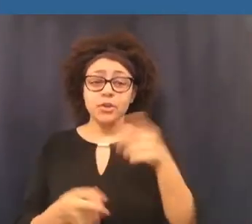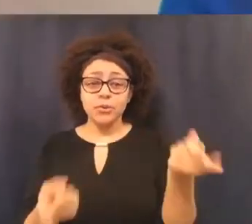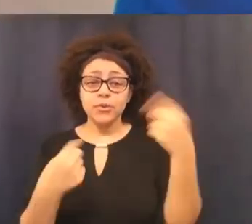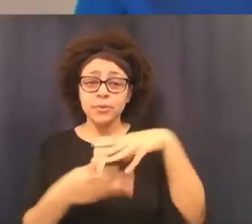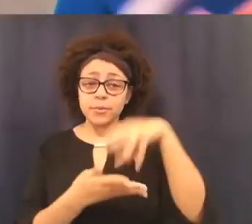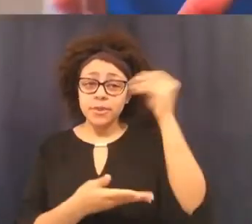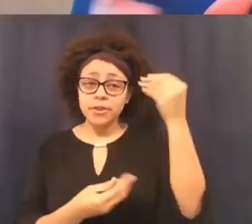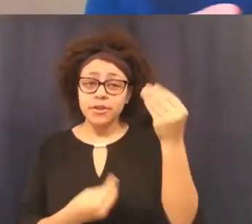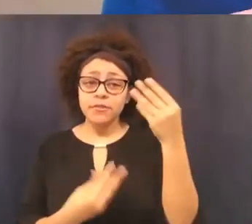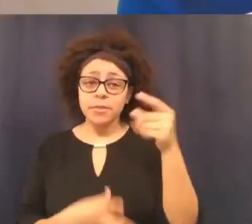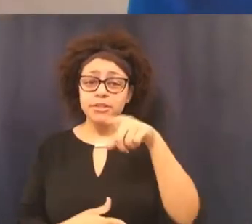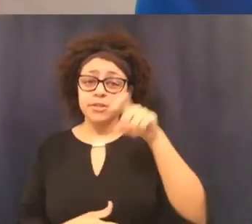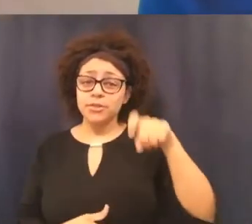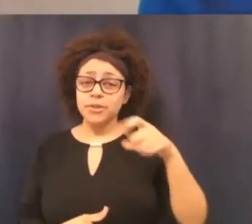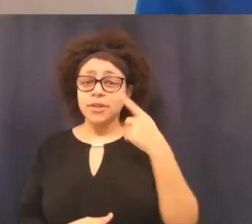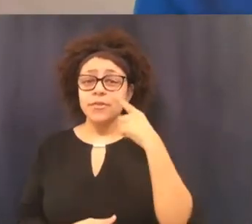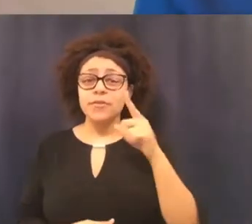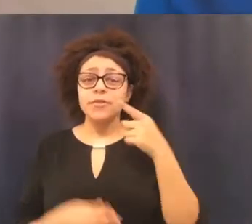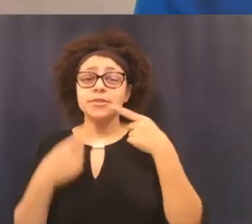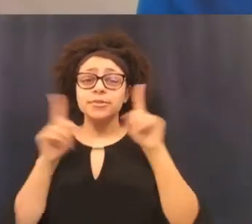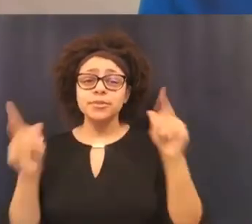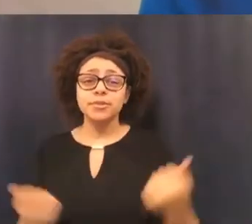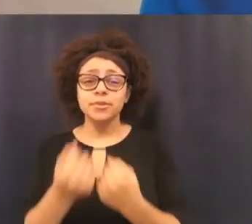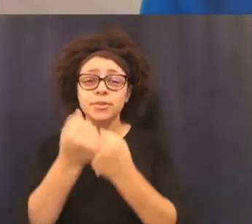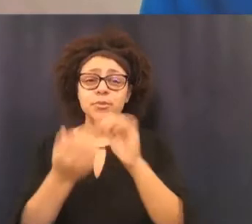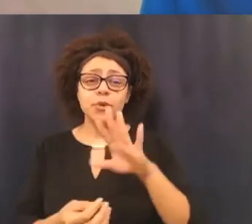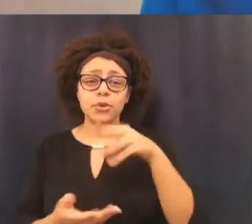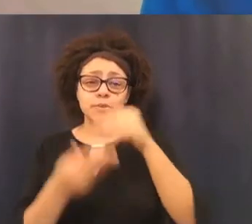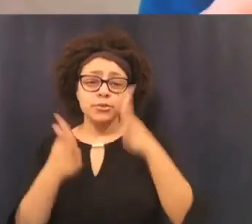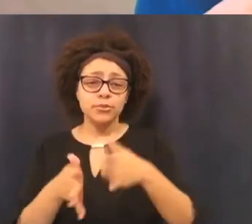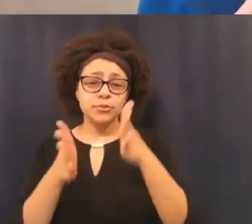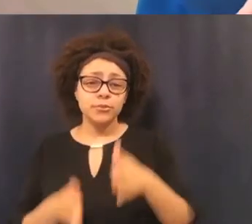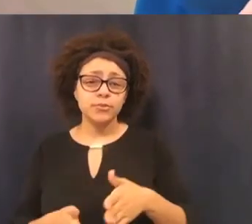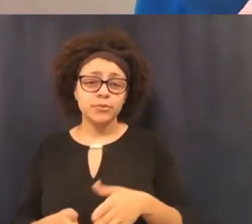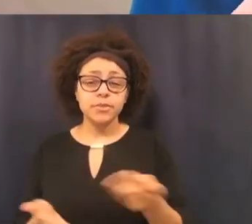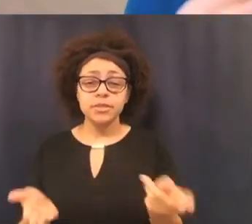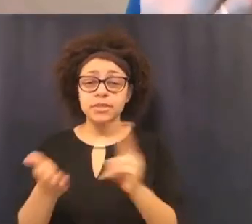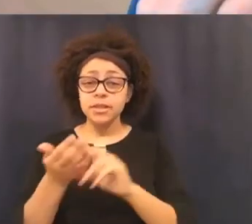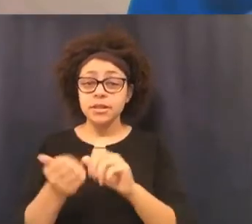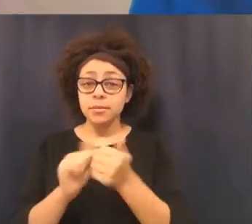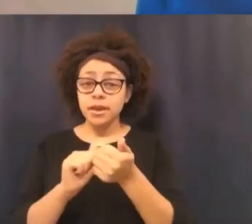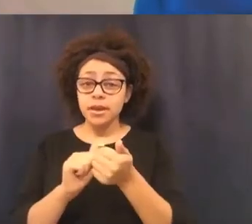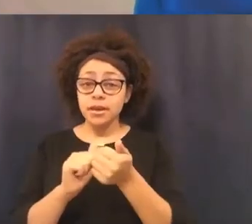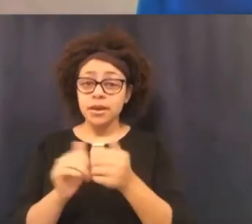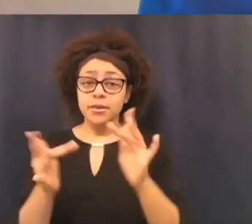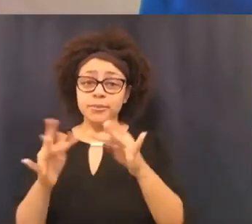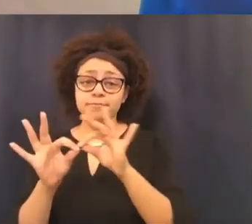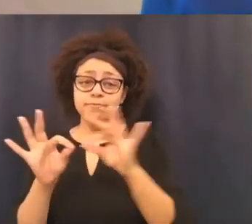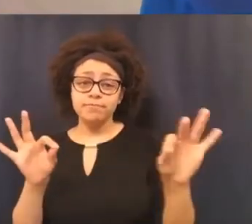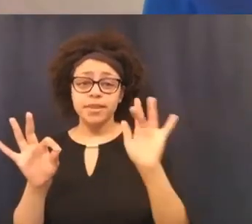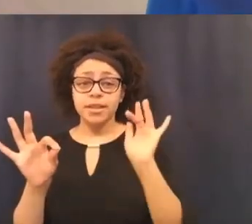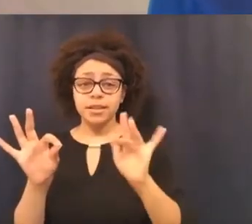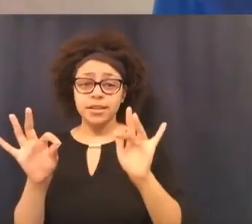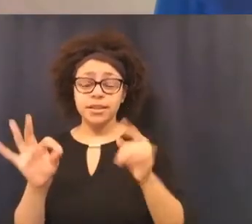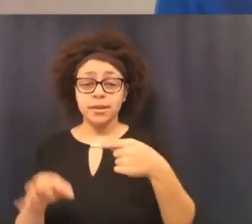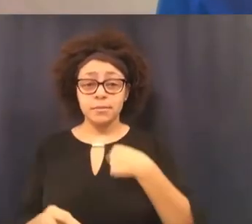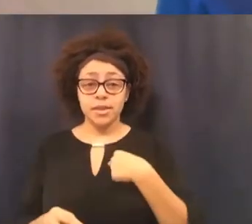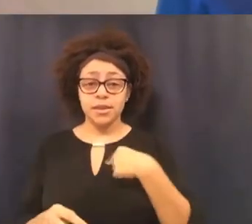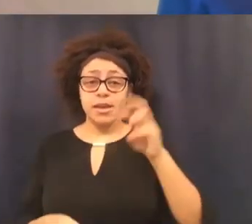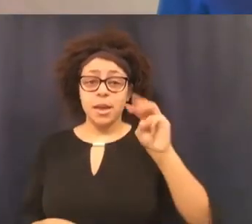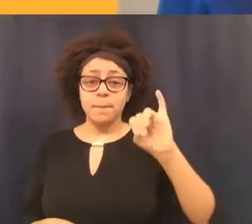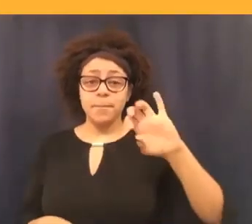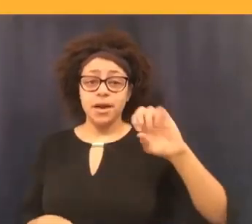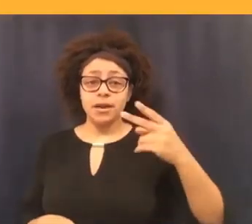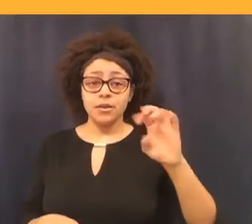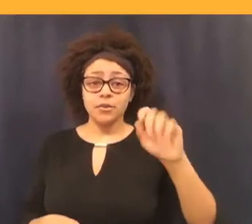students. Now register in a click using the link below. Join me and Michael Torsha Esquire for a one-hour